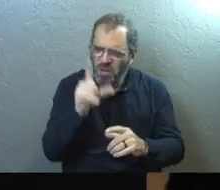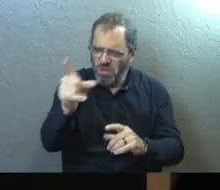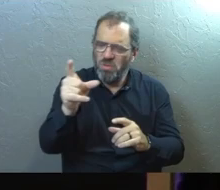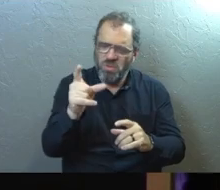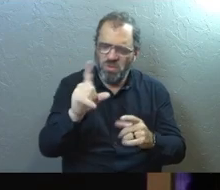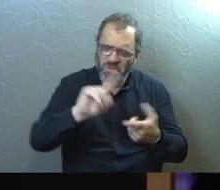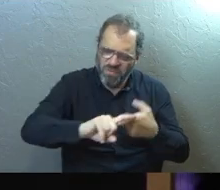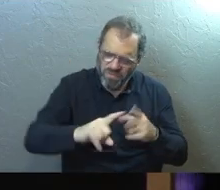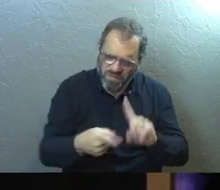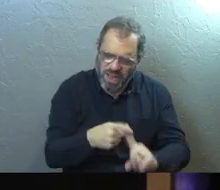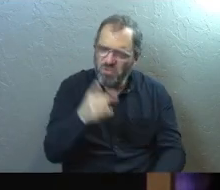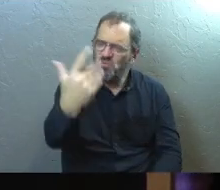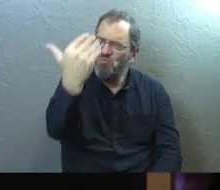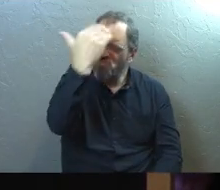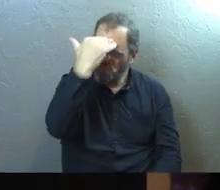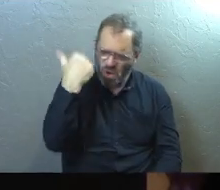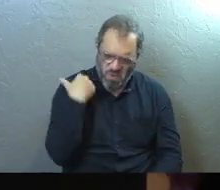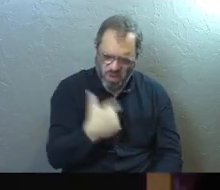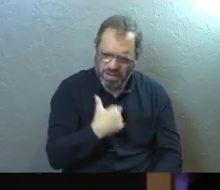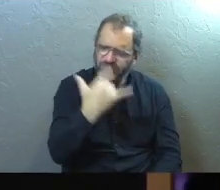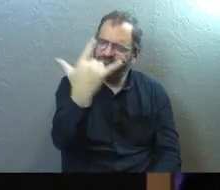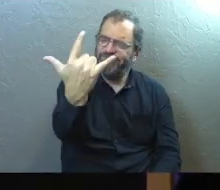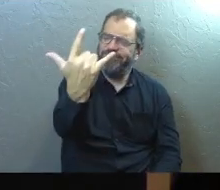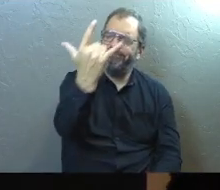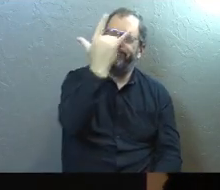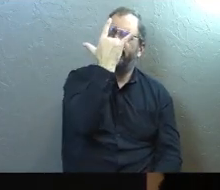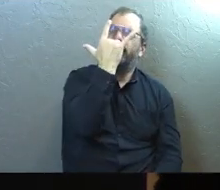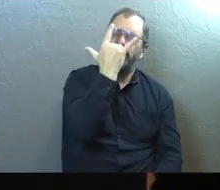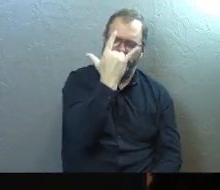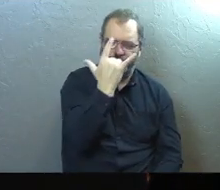our friend. You know us, and you love us.